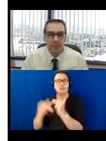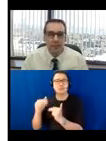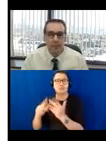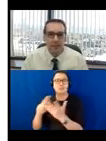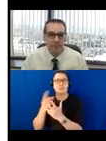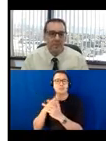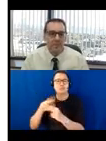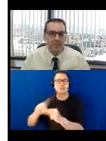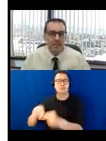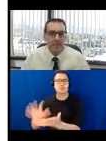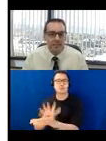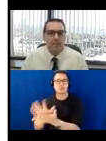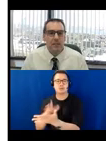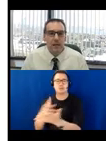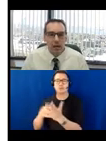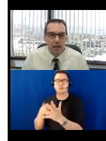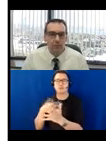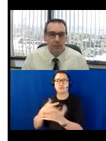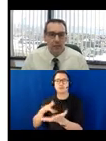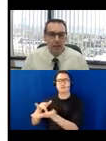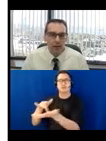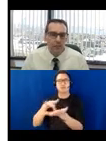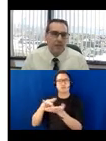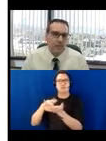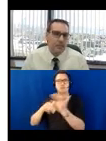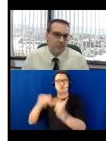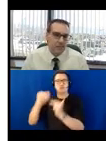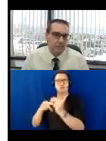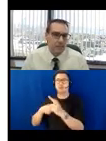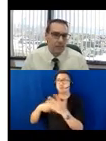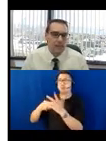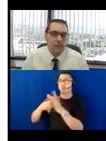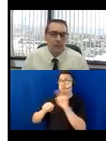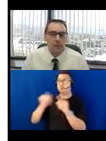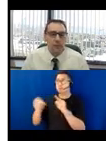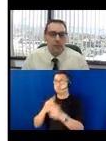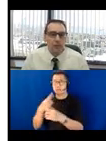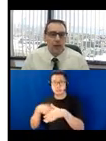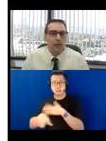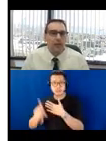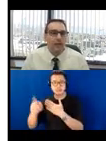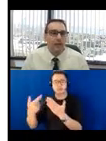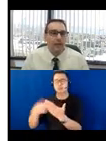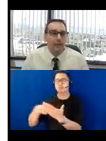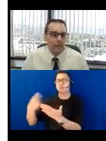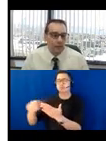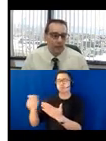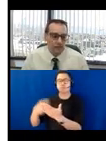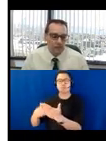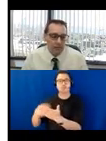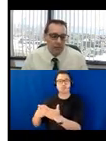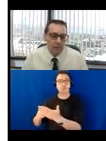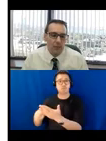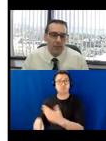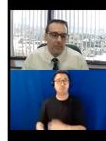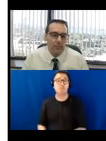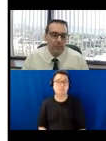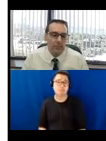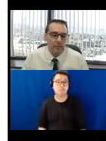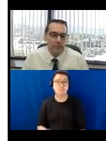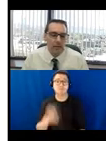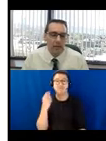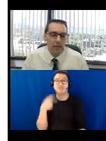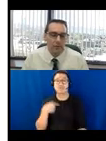kind of give you a base sense of, are these elements accessible? And I will try to indicate in, on the reply